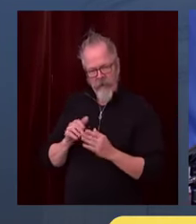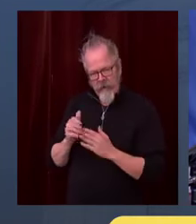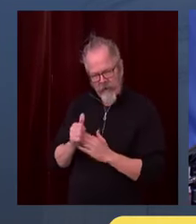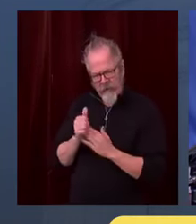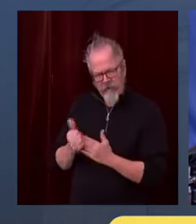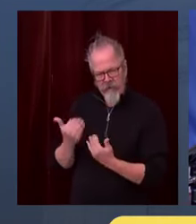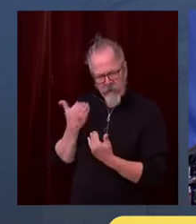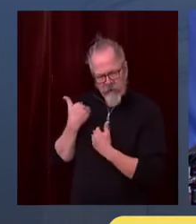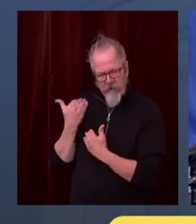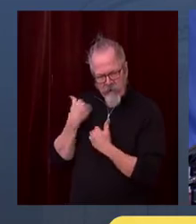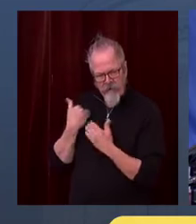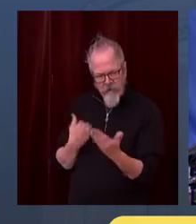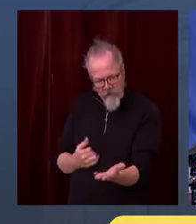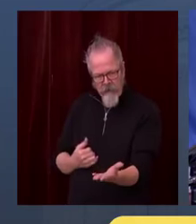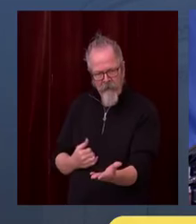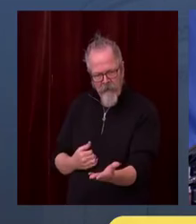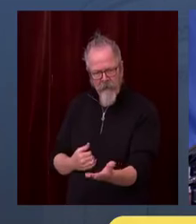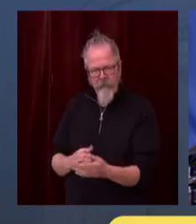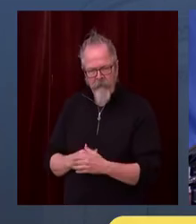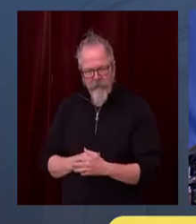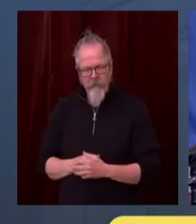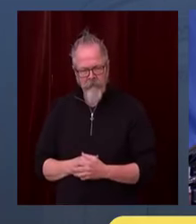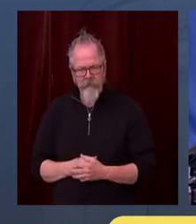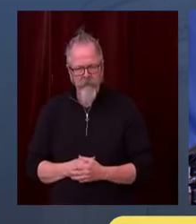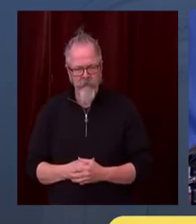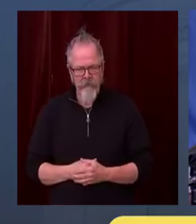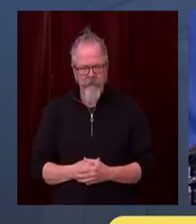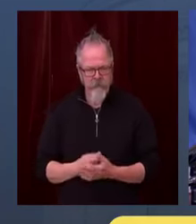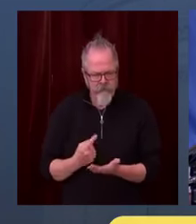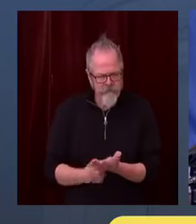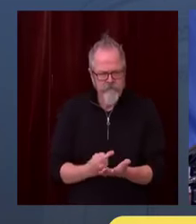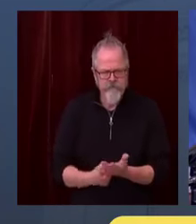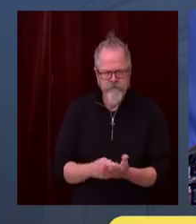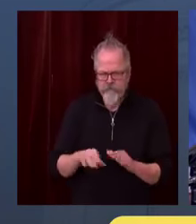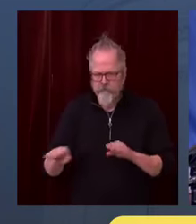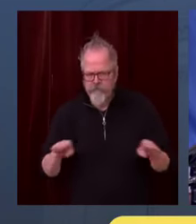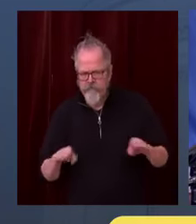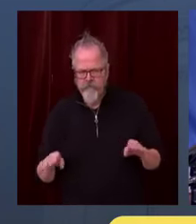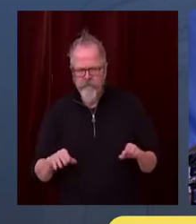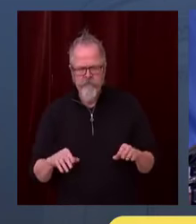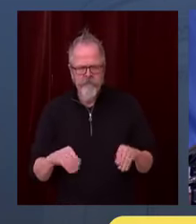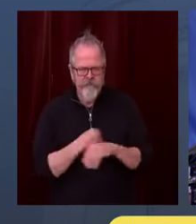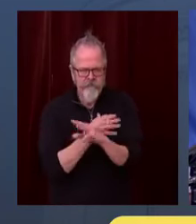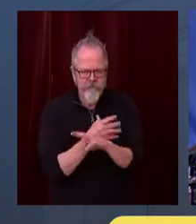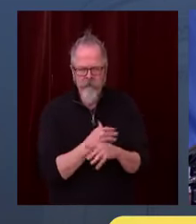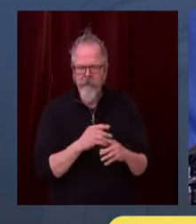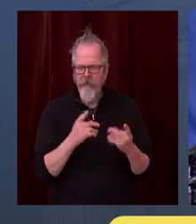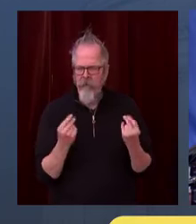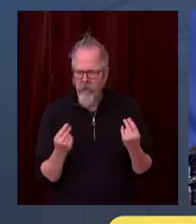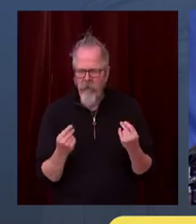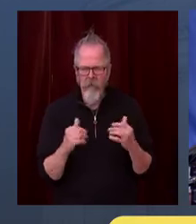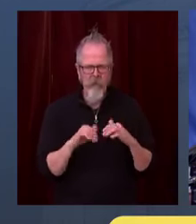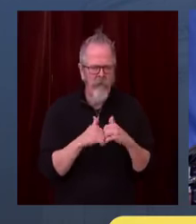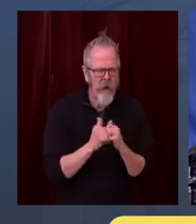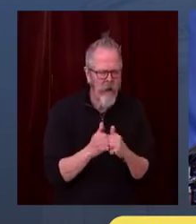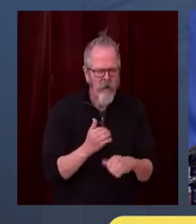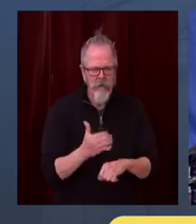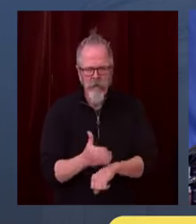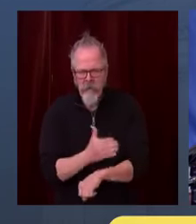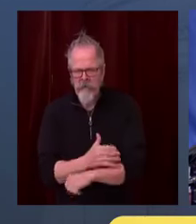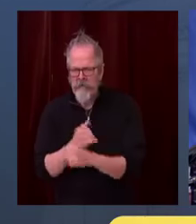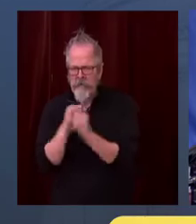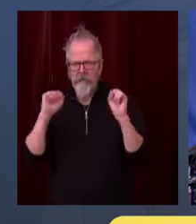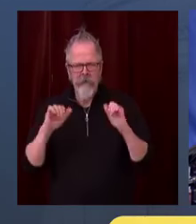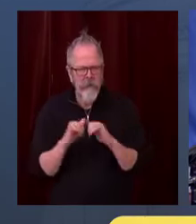Talk to your family about it. That's one way I can help out because, frankly, family